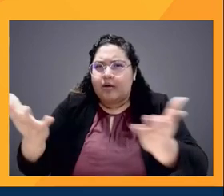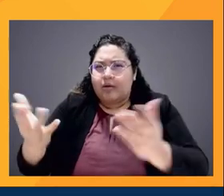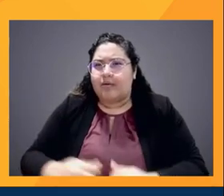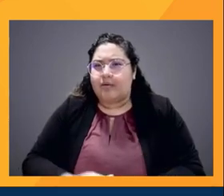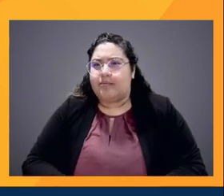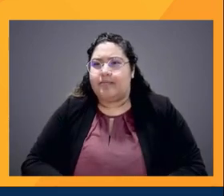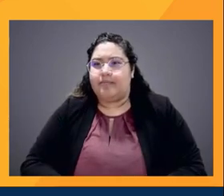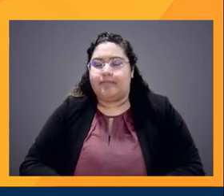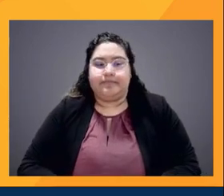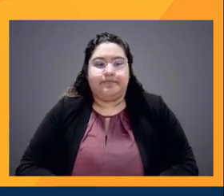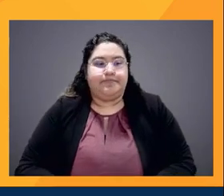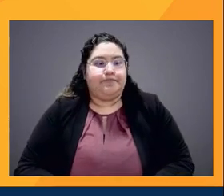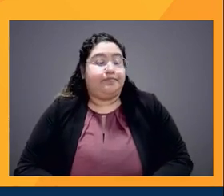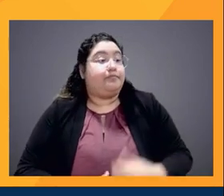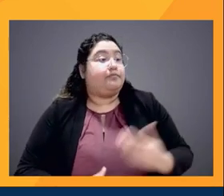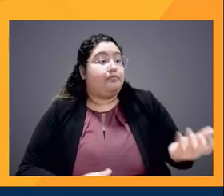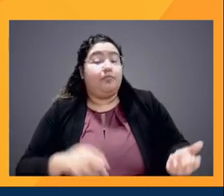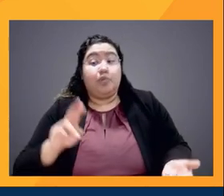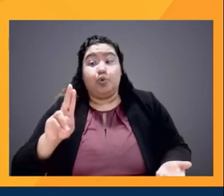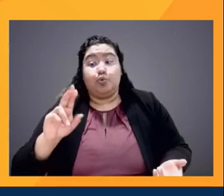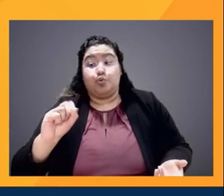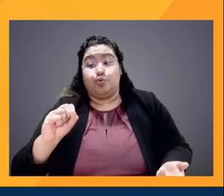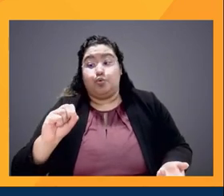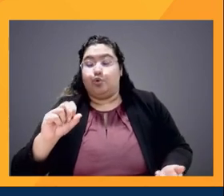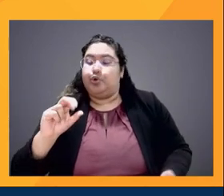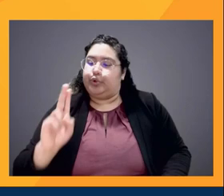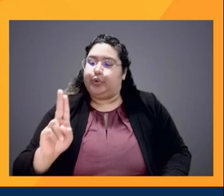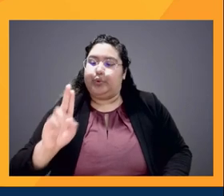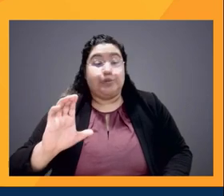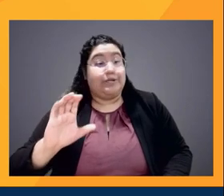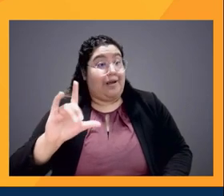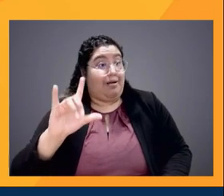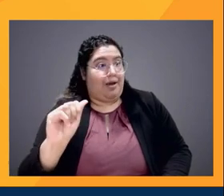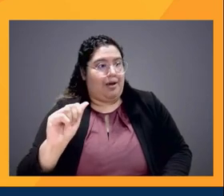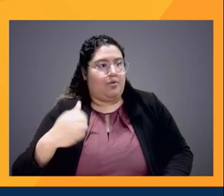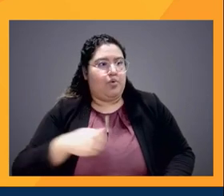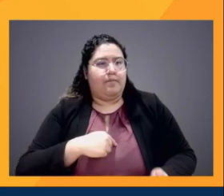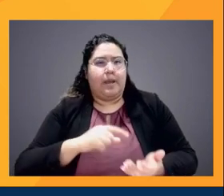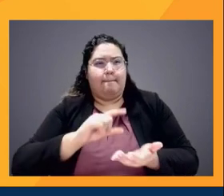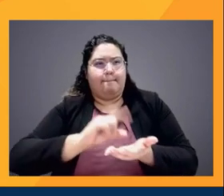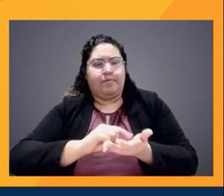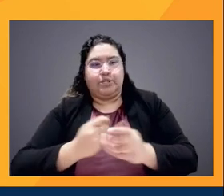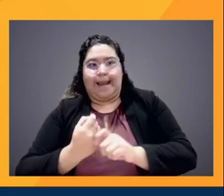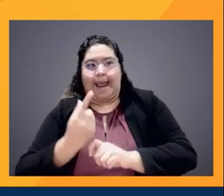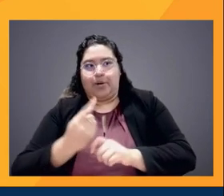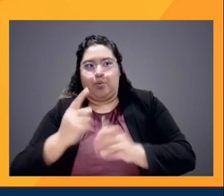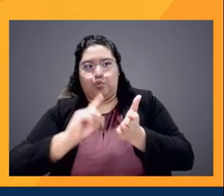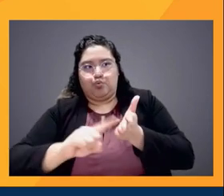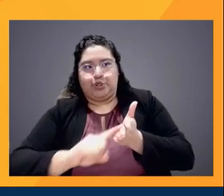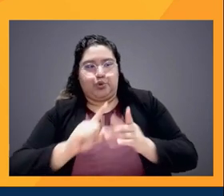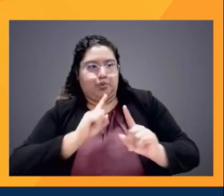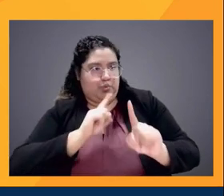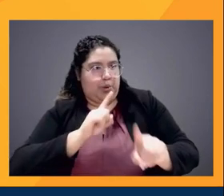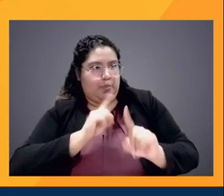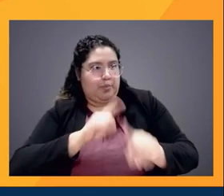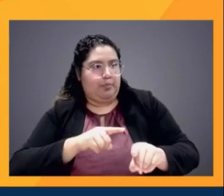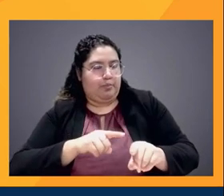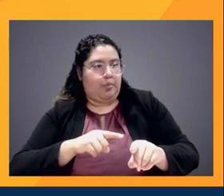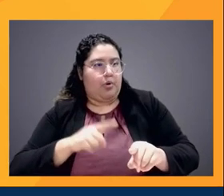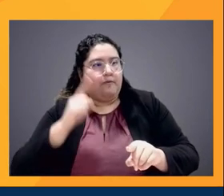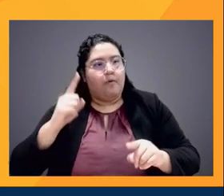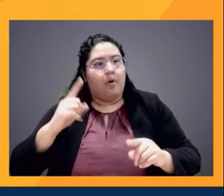Well, at UCLA, we've been publishing these annual research reports on Hollywood,